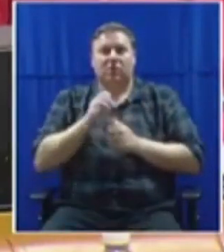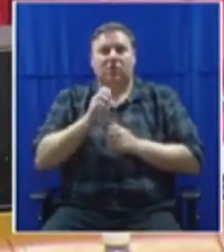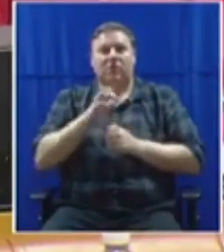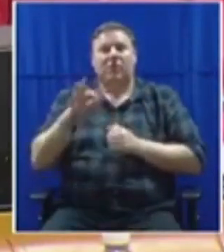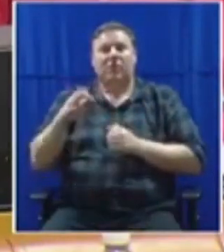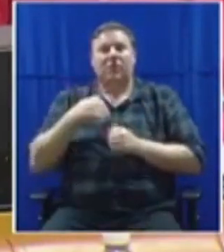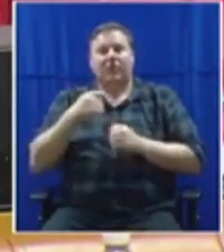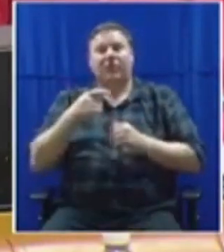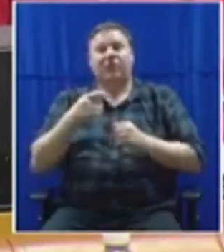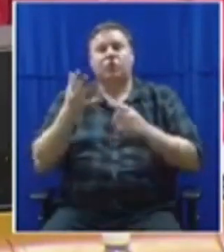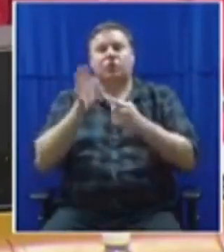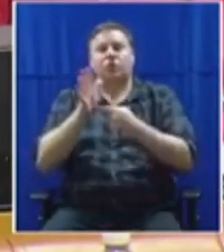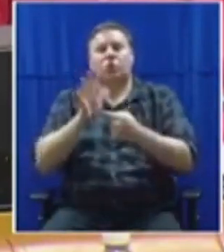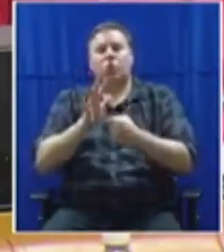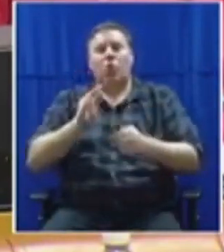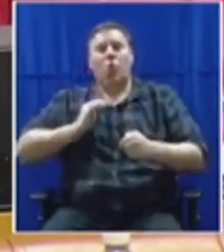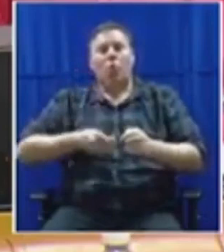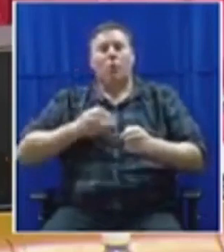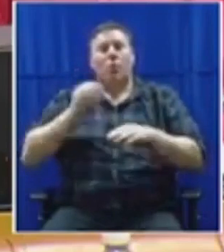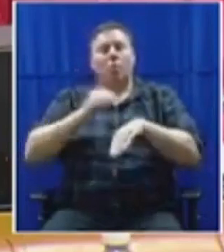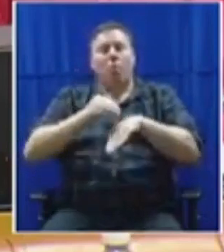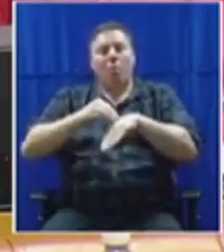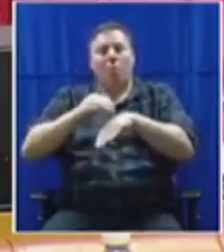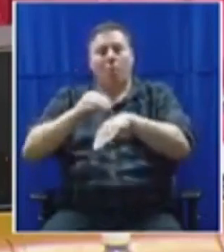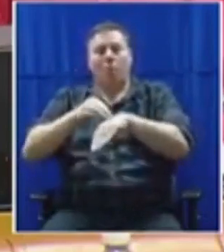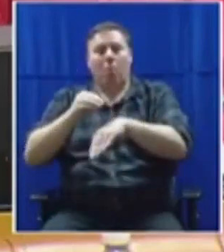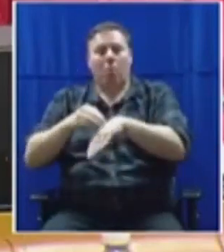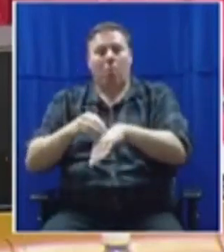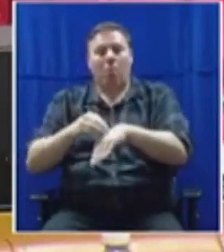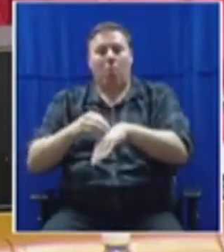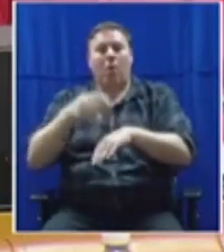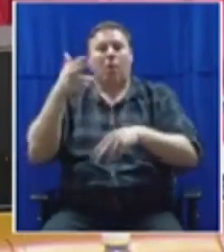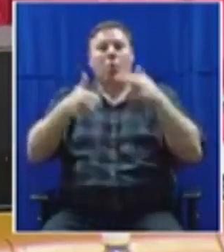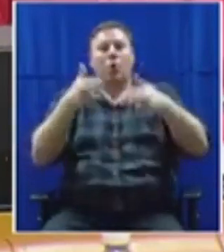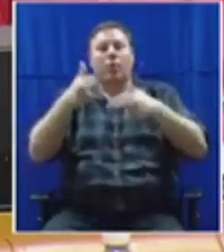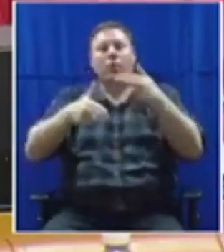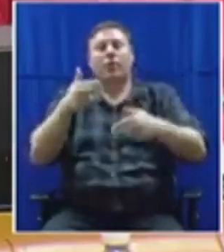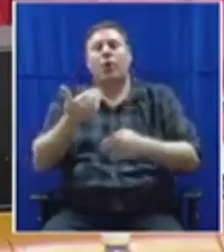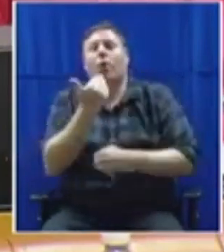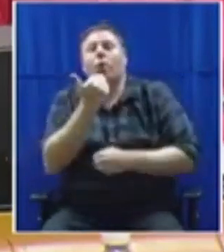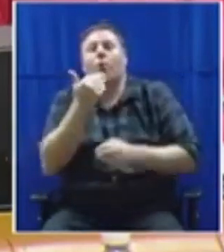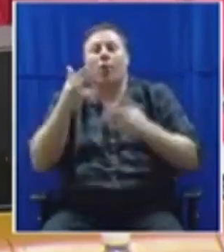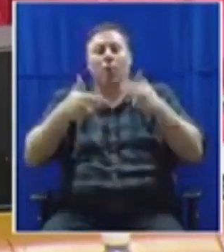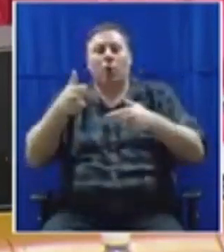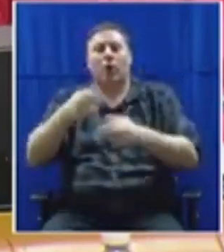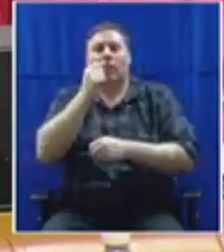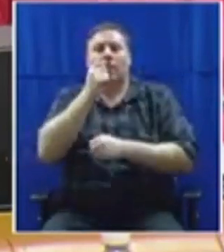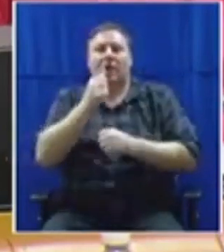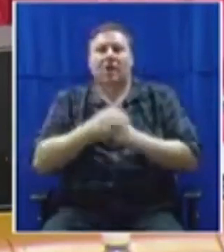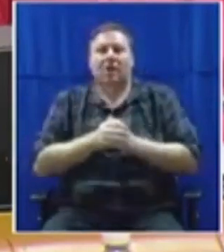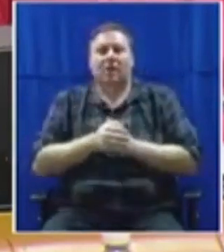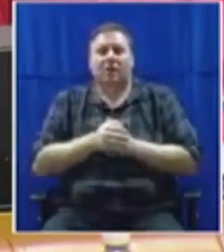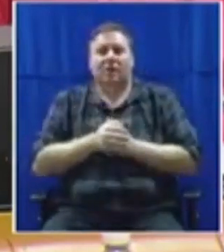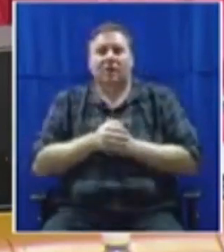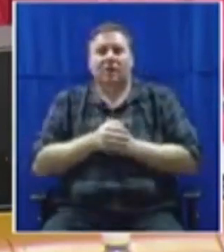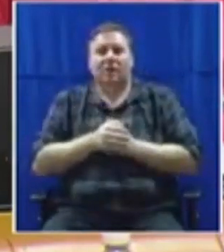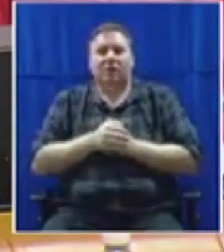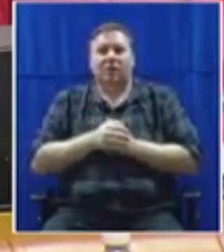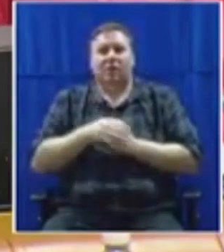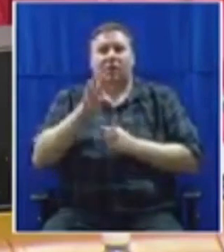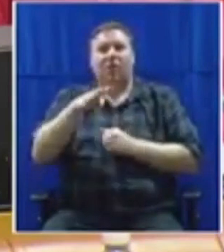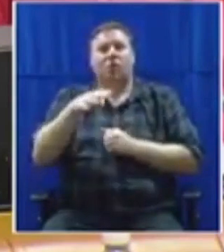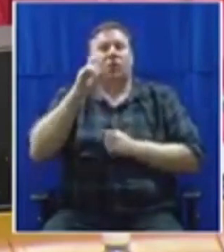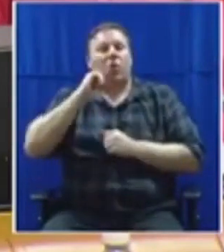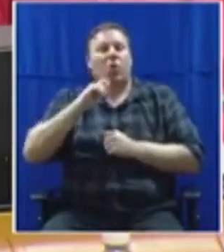men in this country, brought to the fore again through the murderer of a 14-year-old Janika Mallow in Hazard